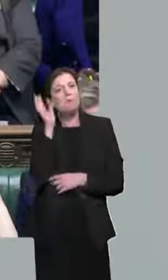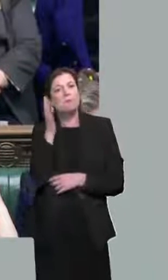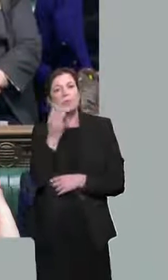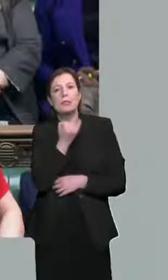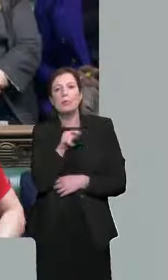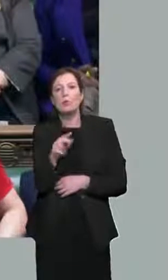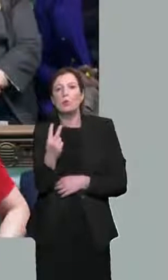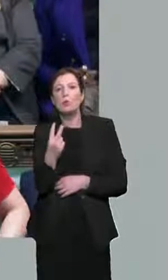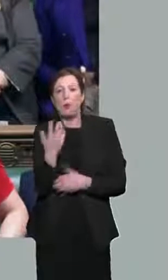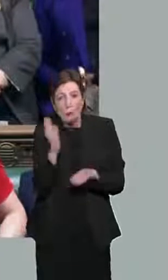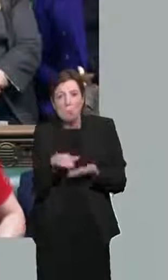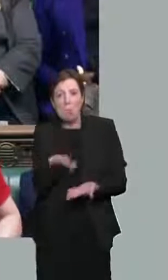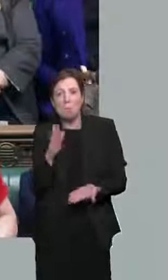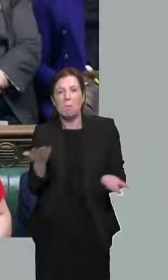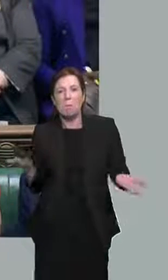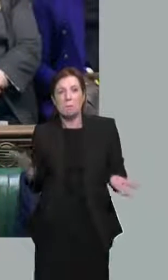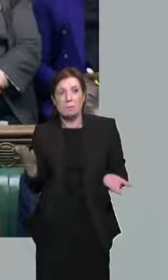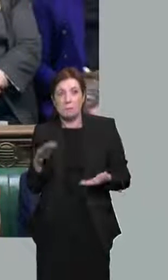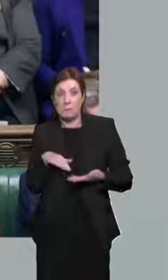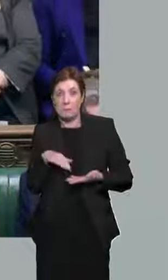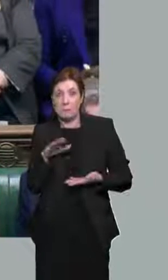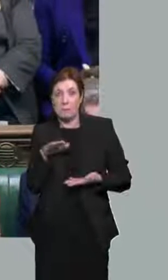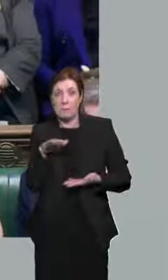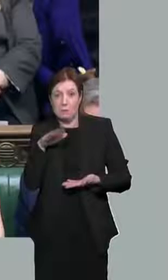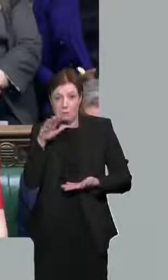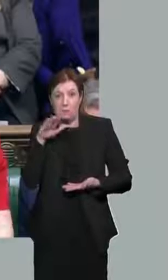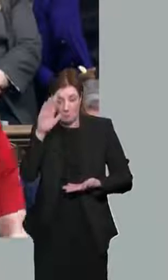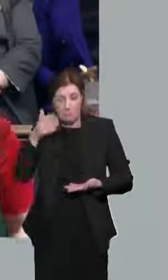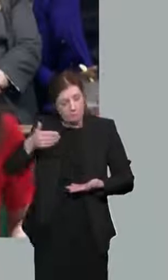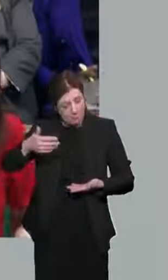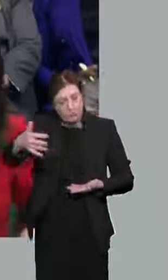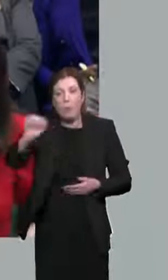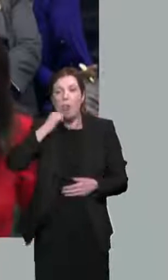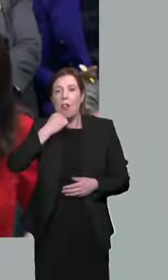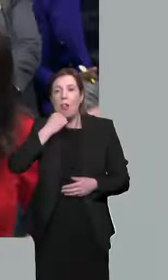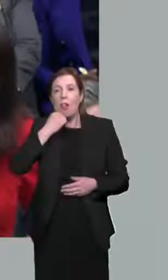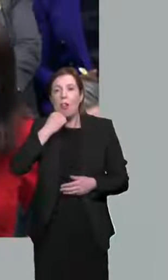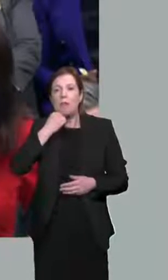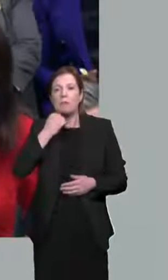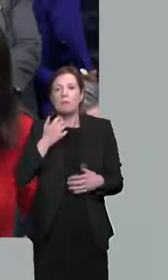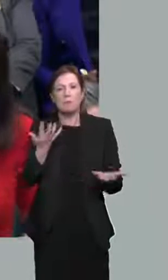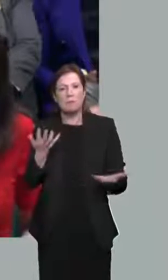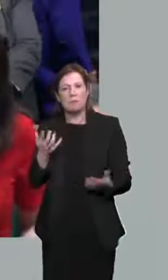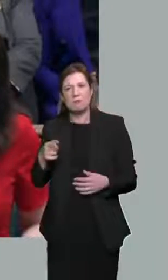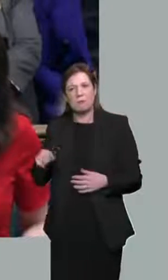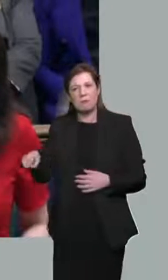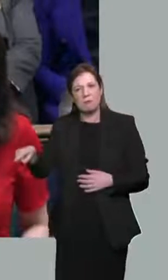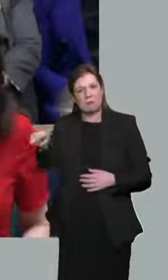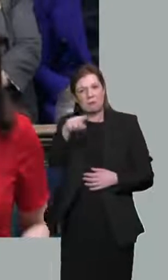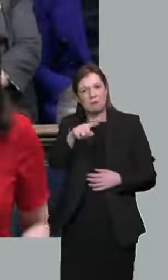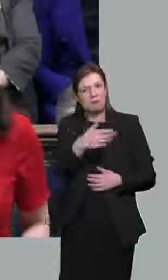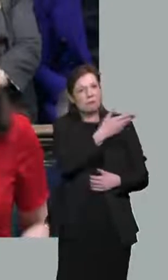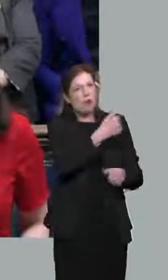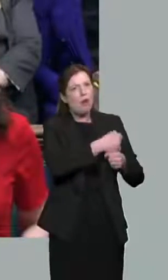.2 per cent and is expected to go higher in the coming months. People are rightly looking to their government